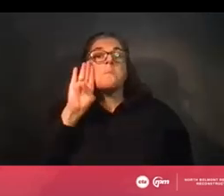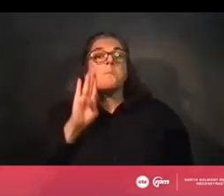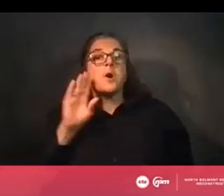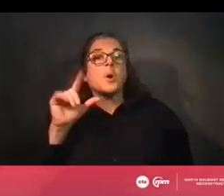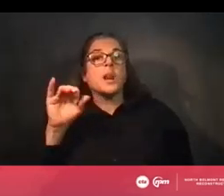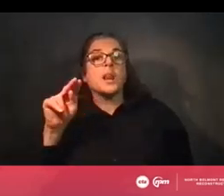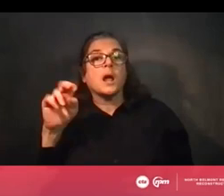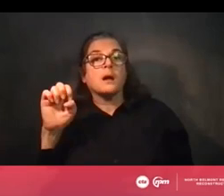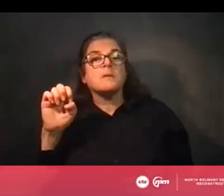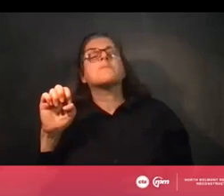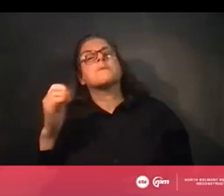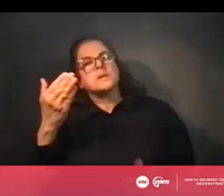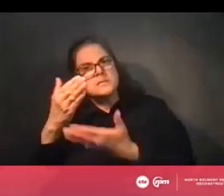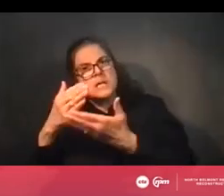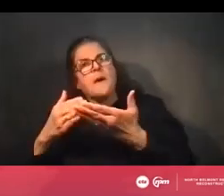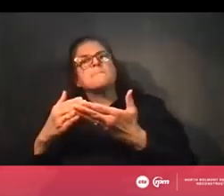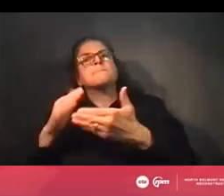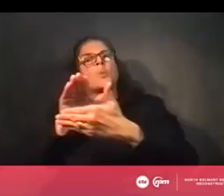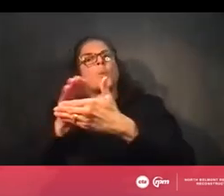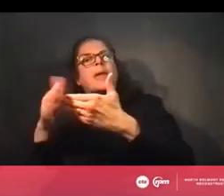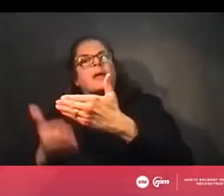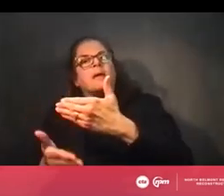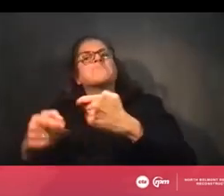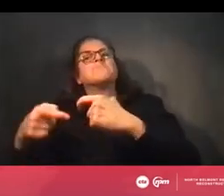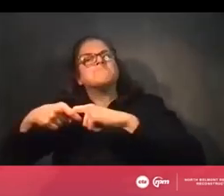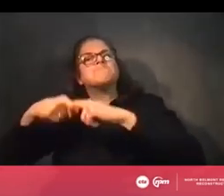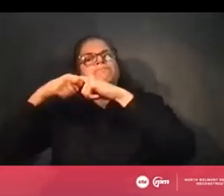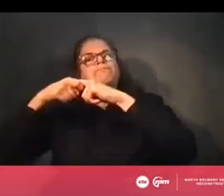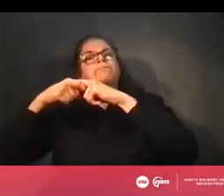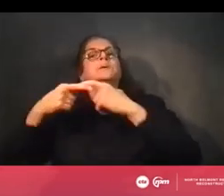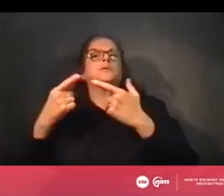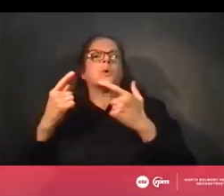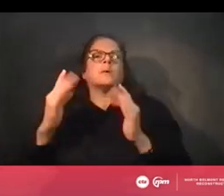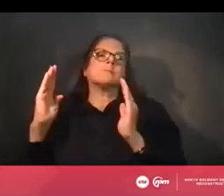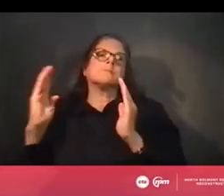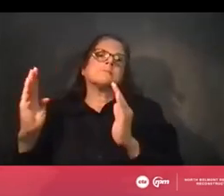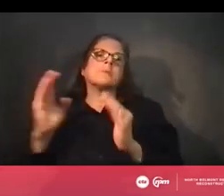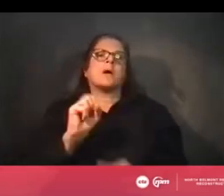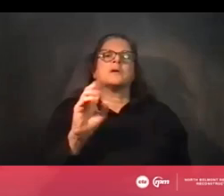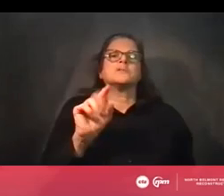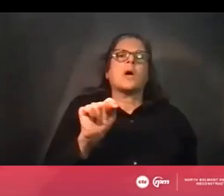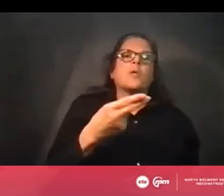like on weekends where we would have bus shuttles between likely Southport and Belmont.